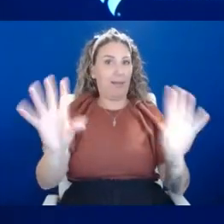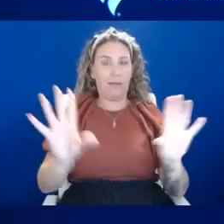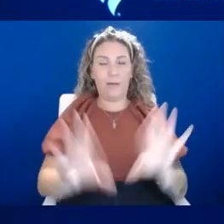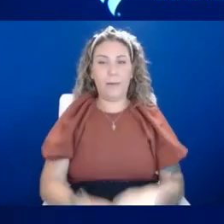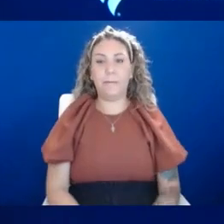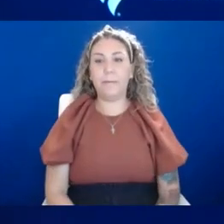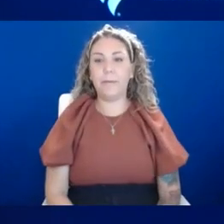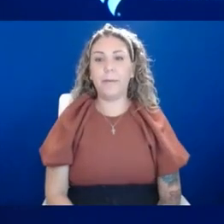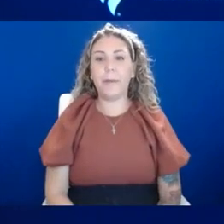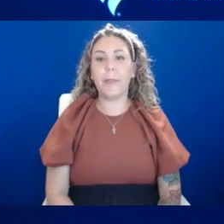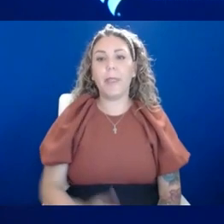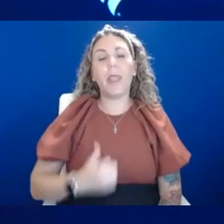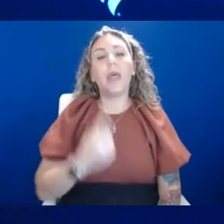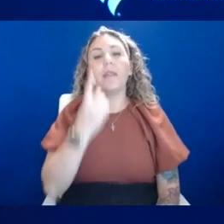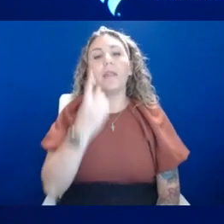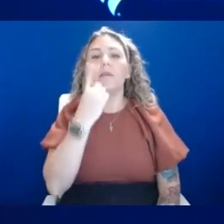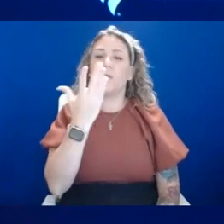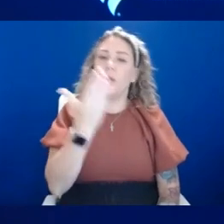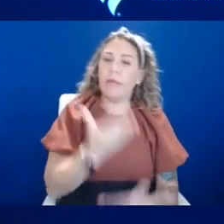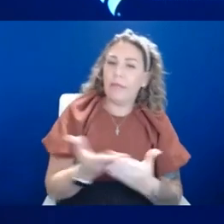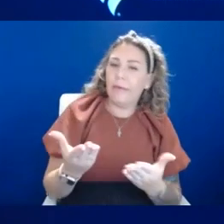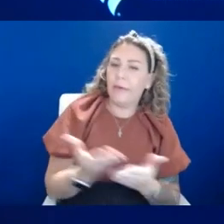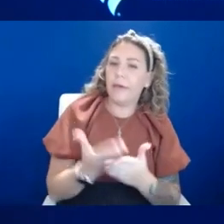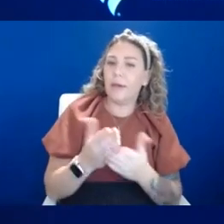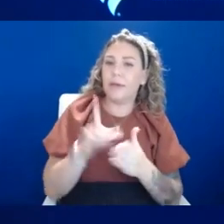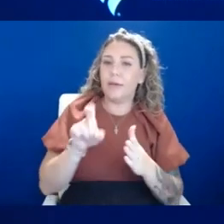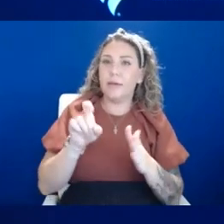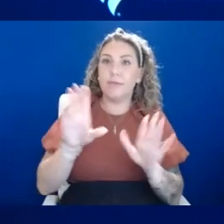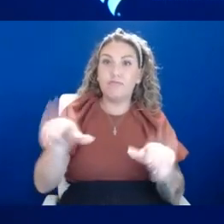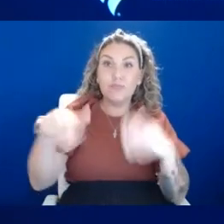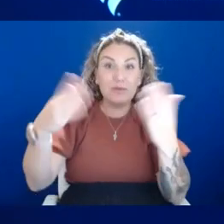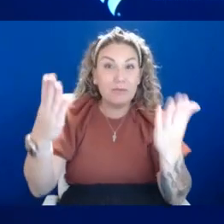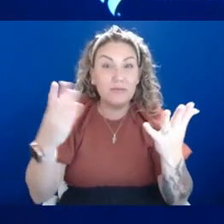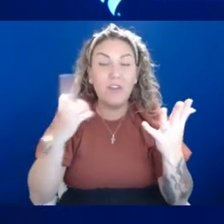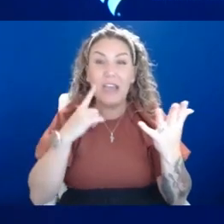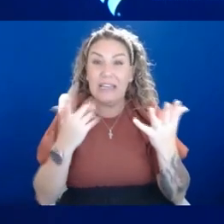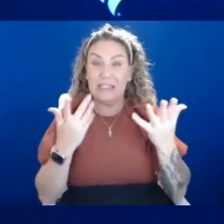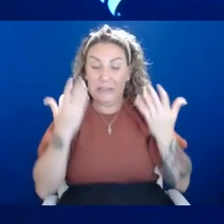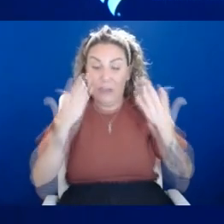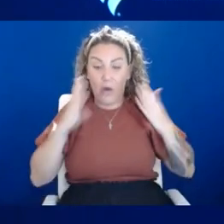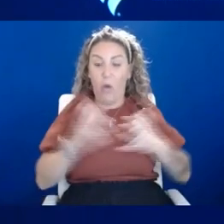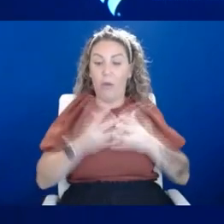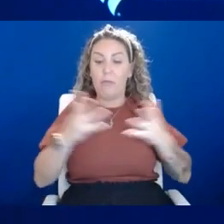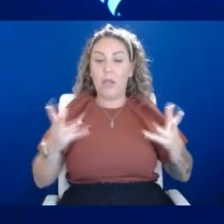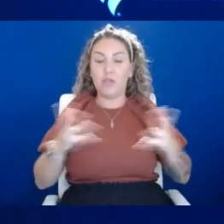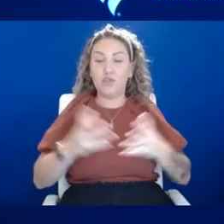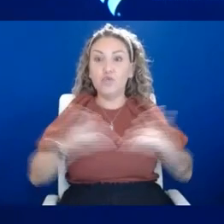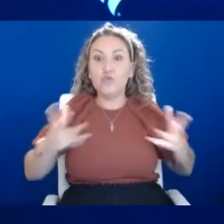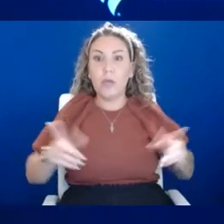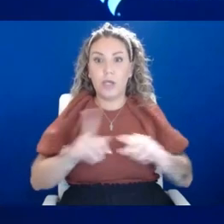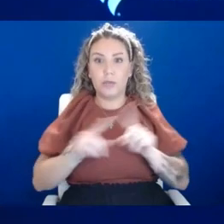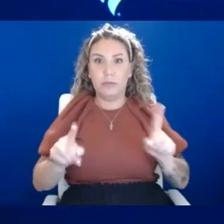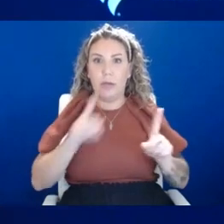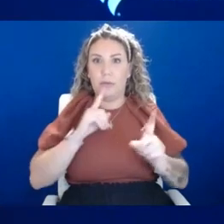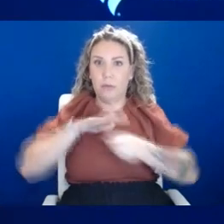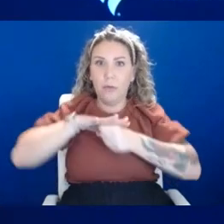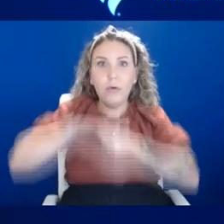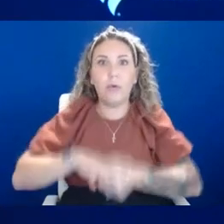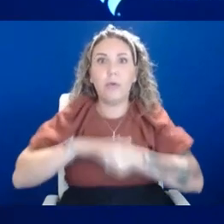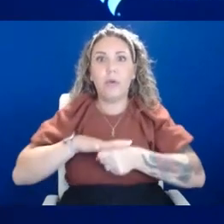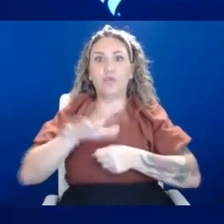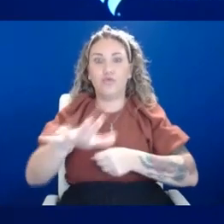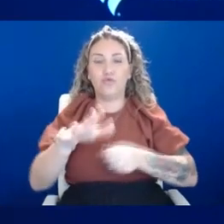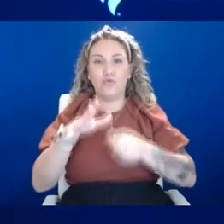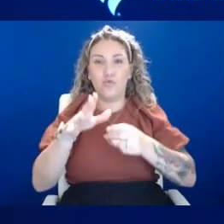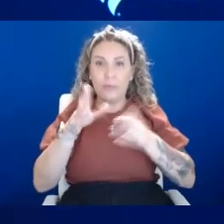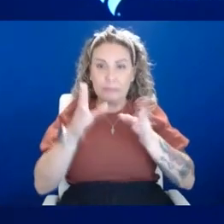think this is one of those areas where we have to be comfortable as providers saying, I don't know how much is too much, but clearly if it's causing them significant distress for your individual child, um, you